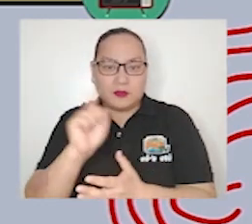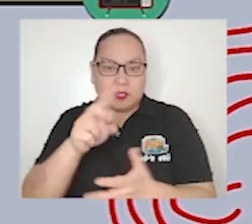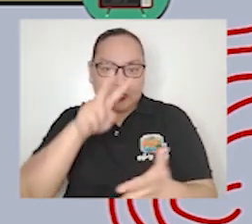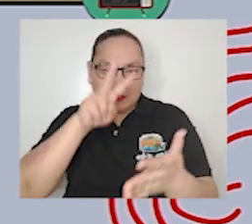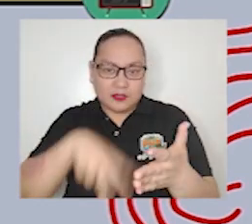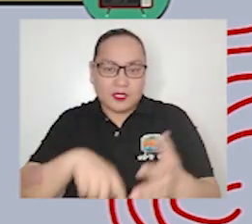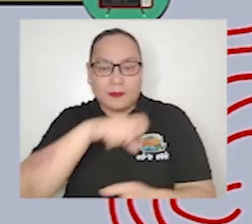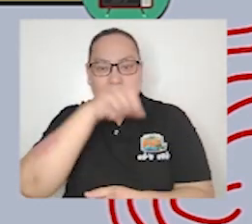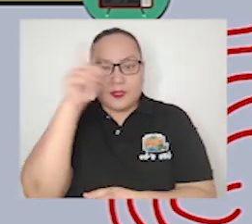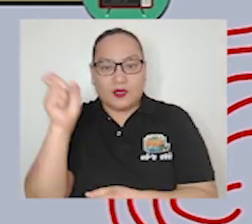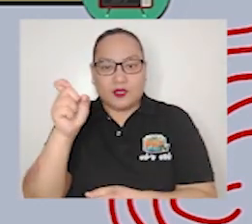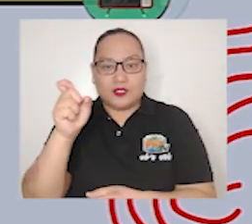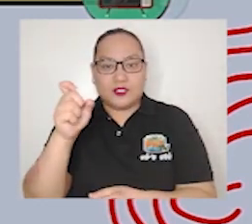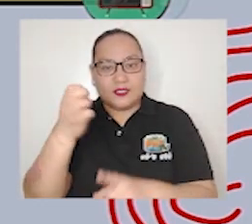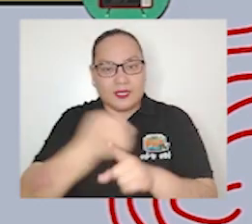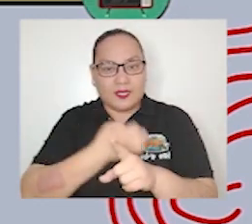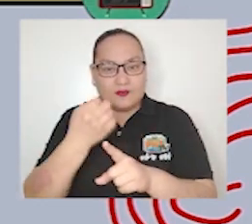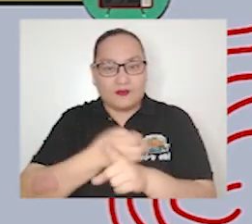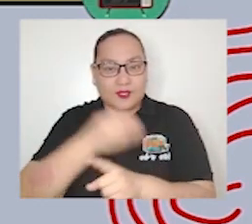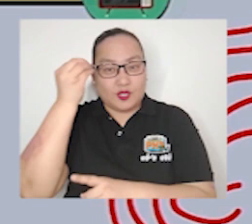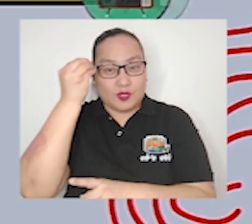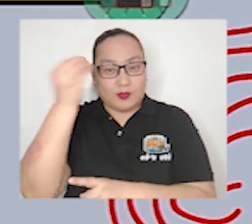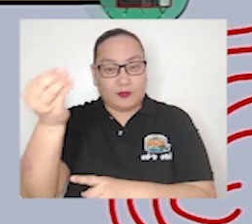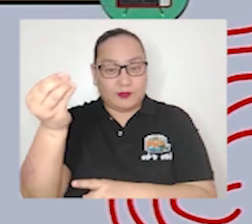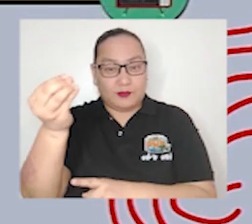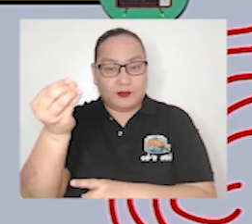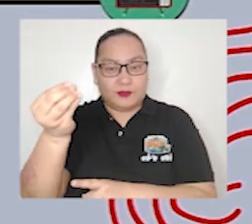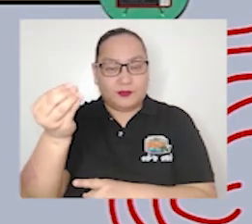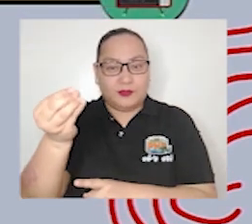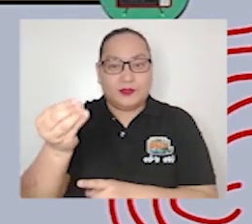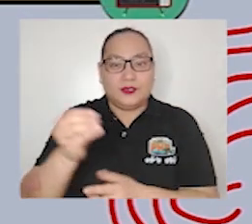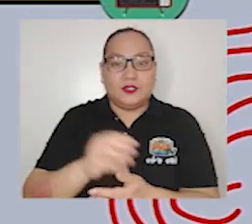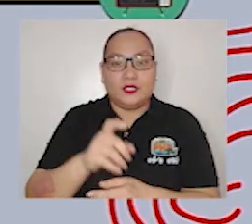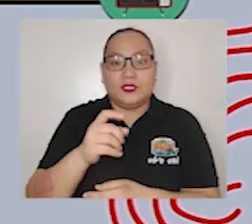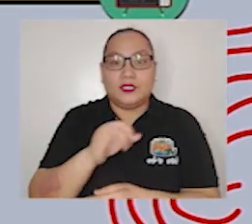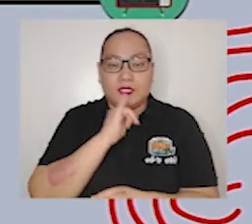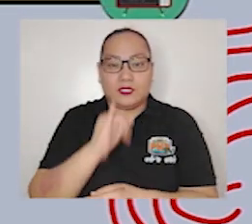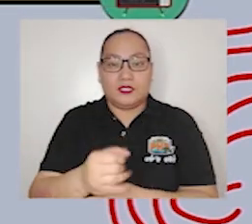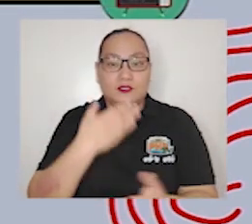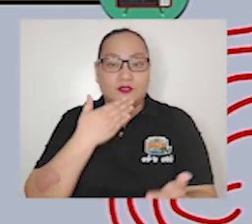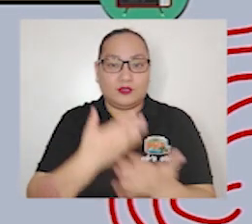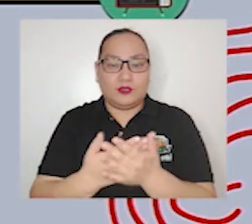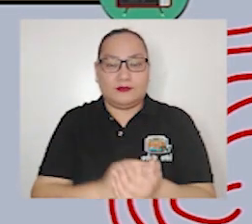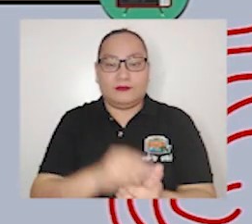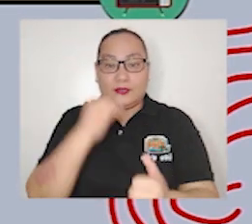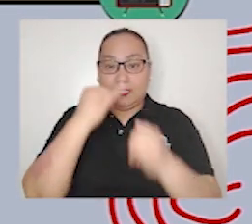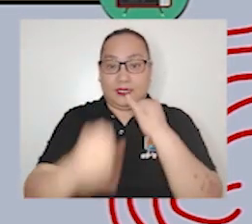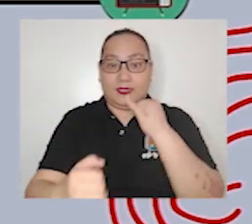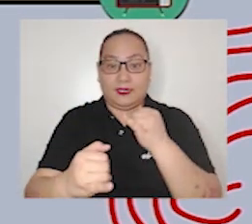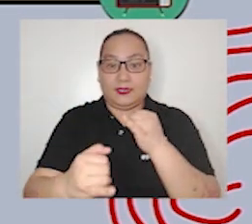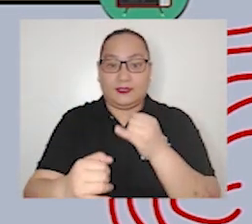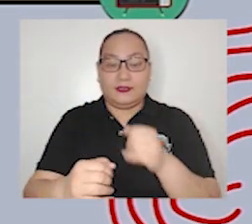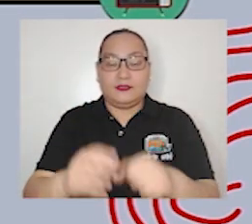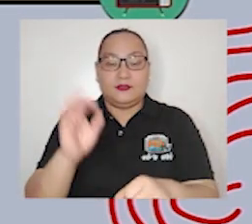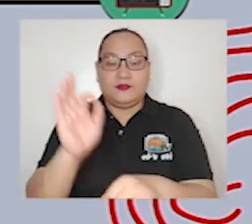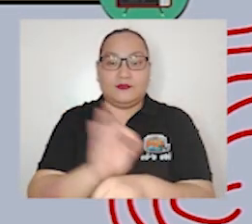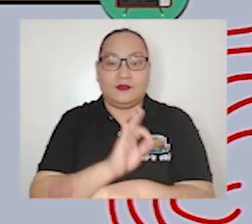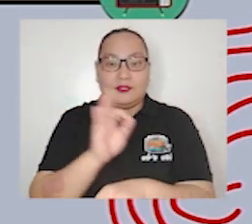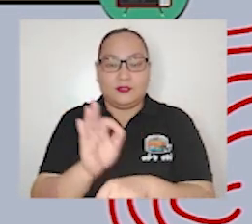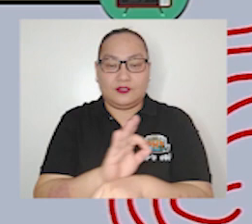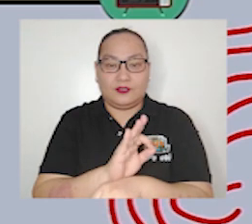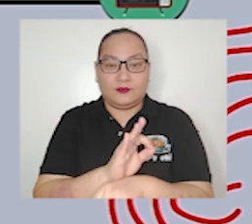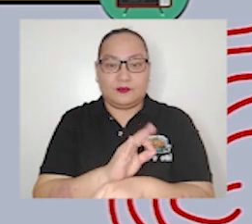and noteworthy the last function is guidance from the earliest days journalism